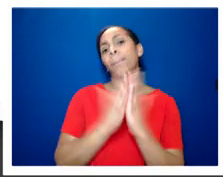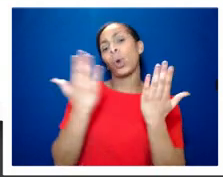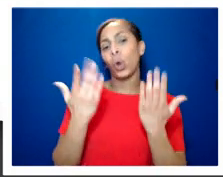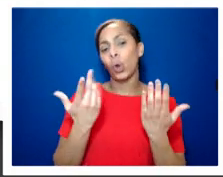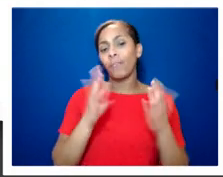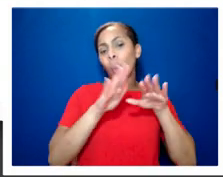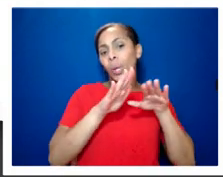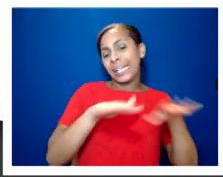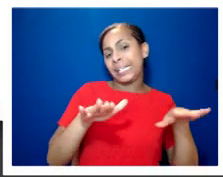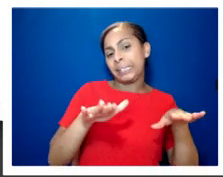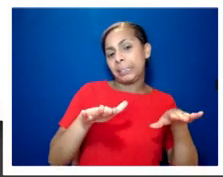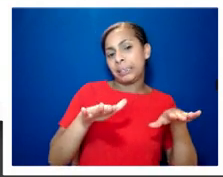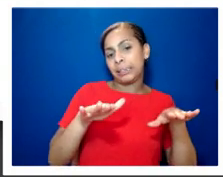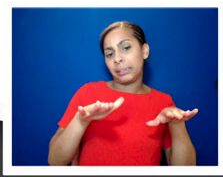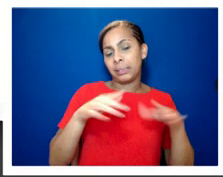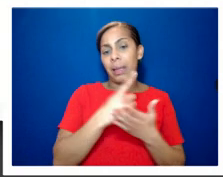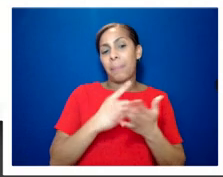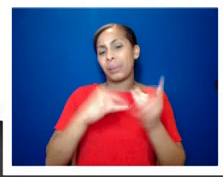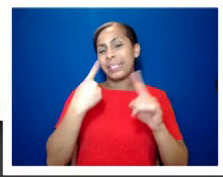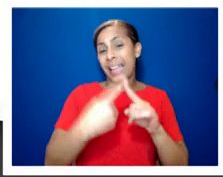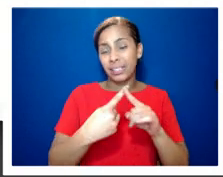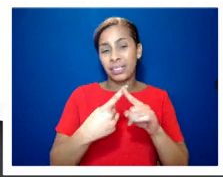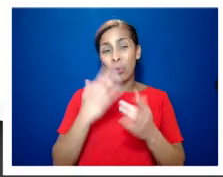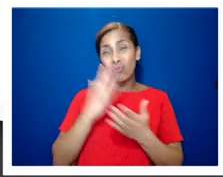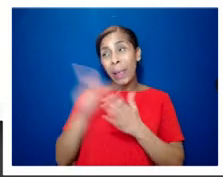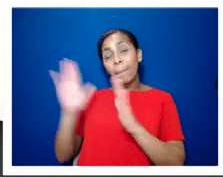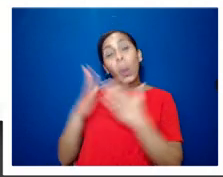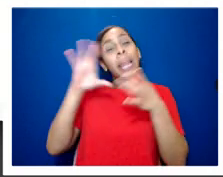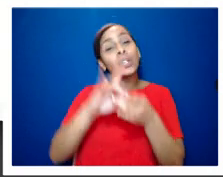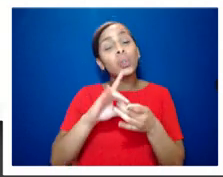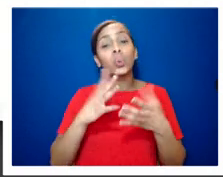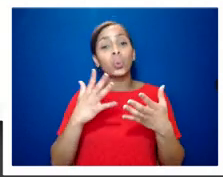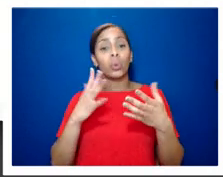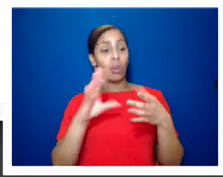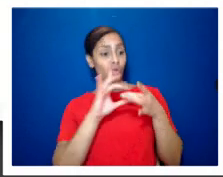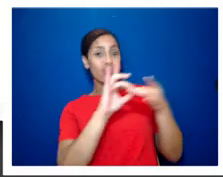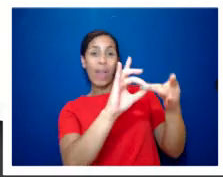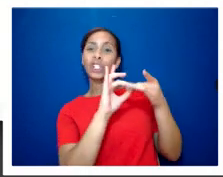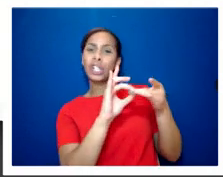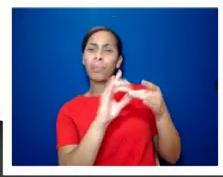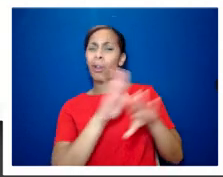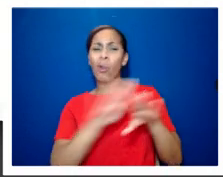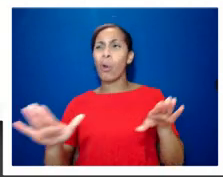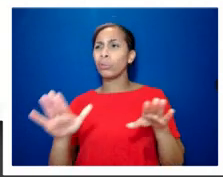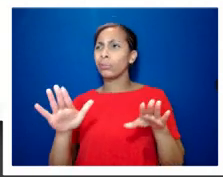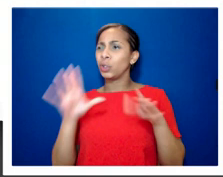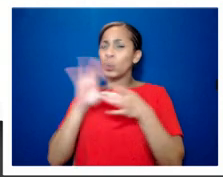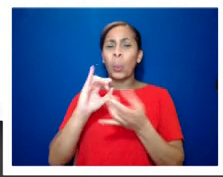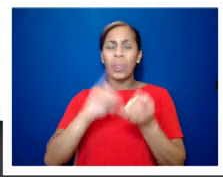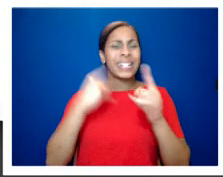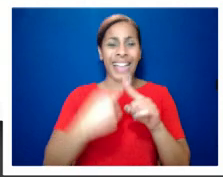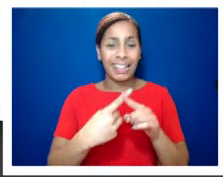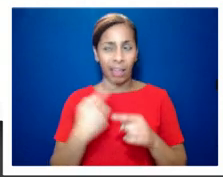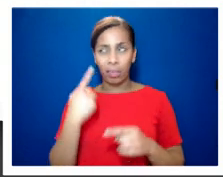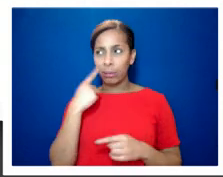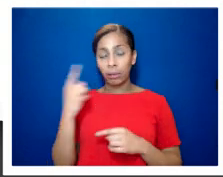relationships and feelings not just sex and um i don't know i i think it's always not a good idea to have the words kids and sex in the